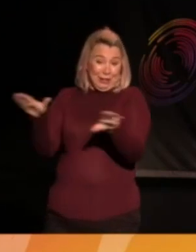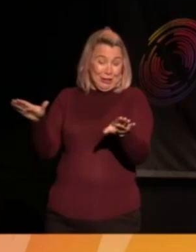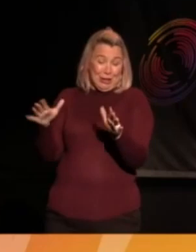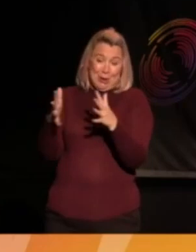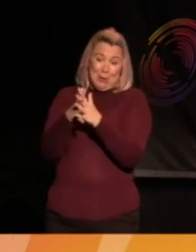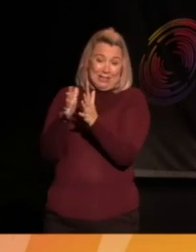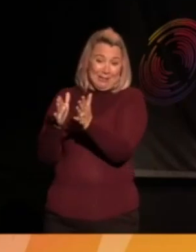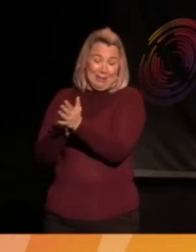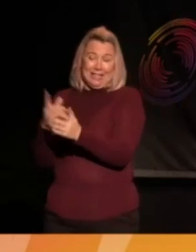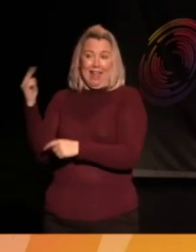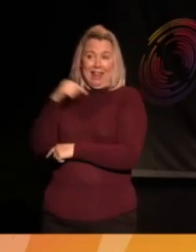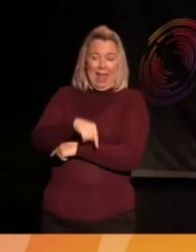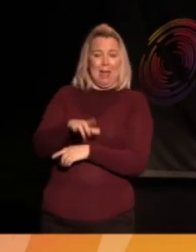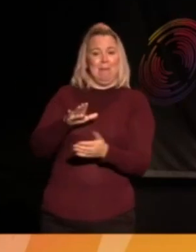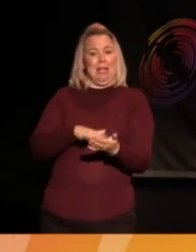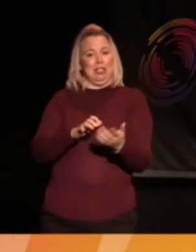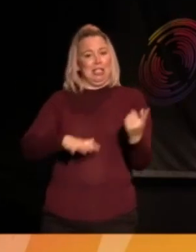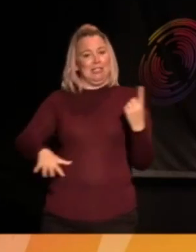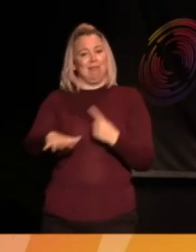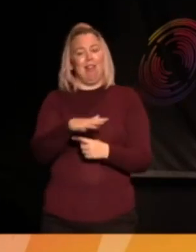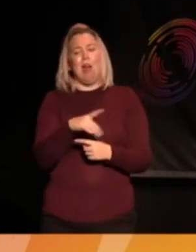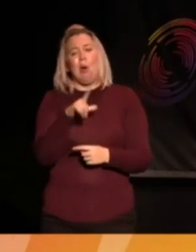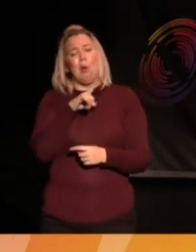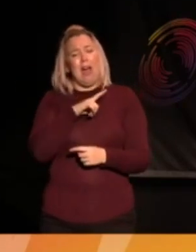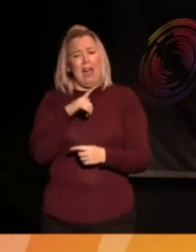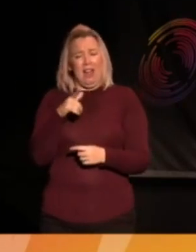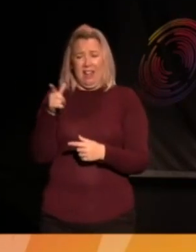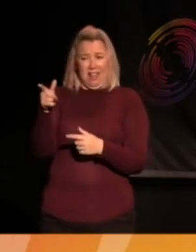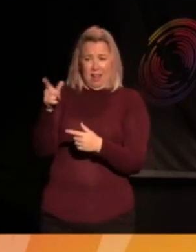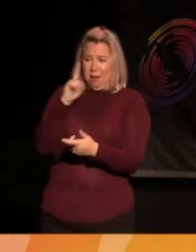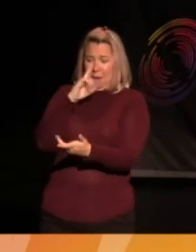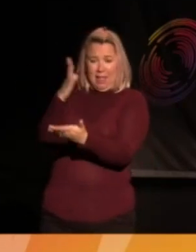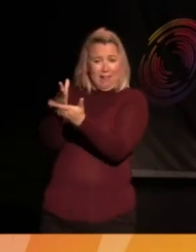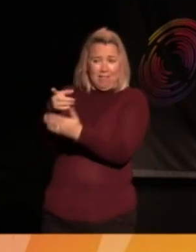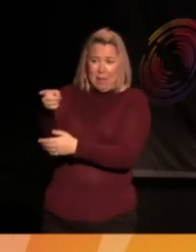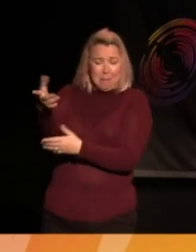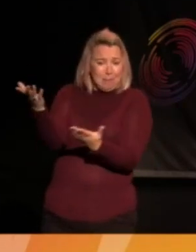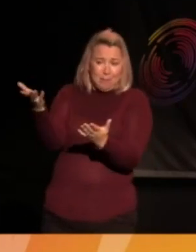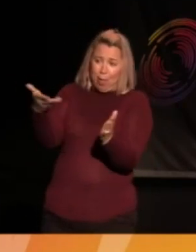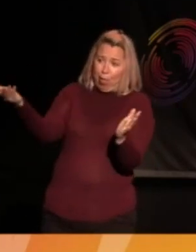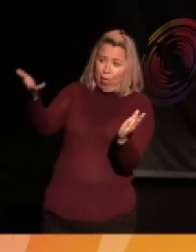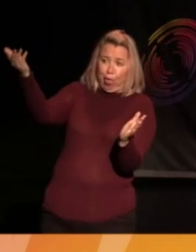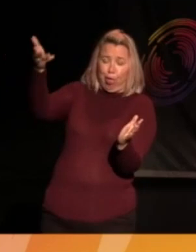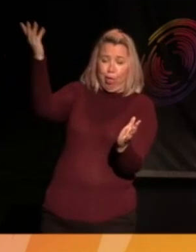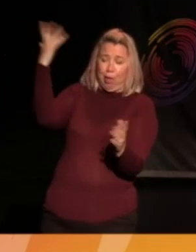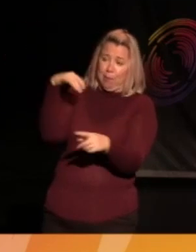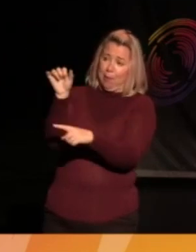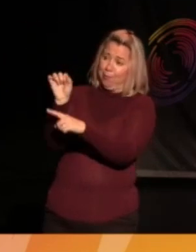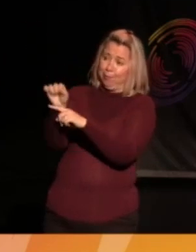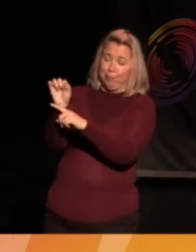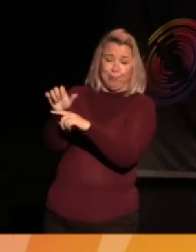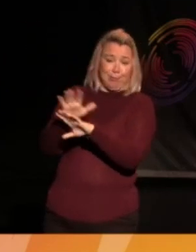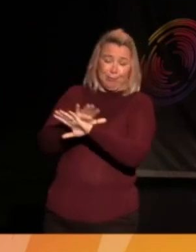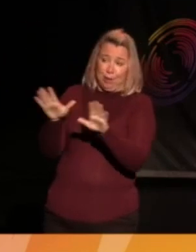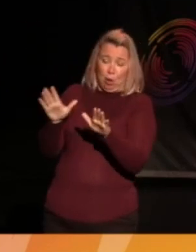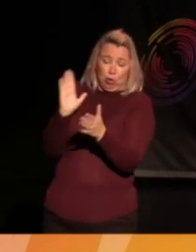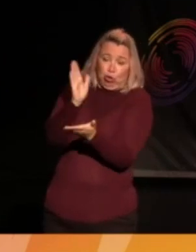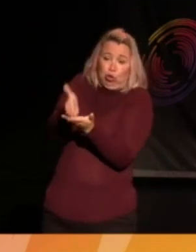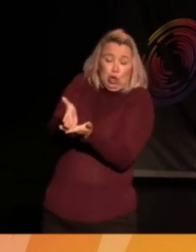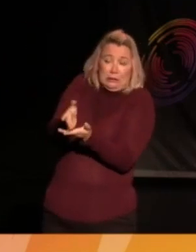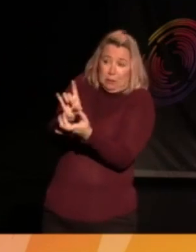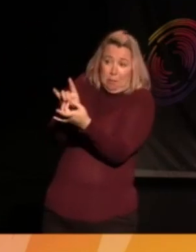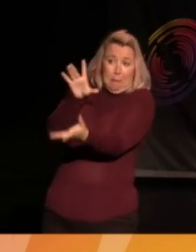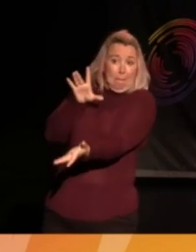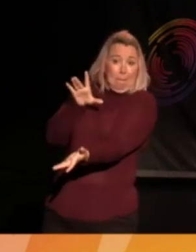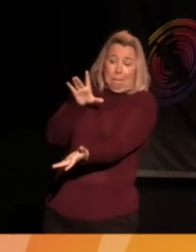Westminster and came to do this. I just, I lost faith in the whole thing. And I, you know, how you